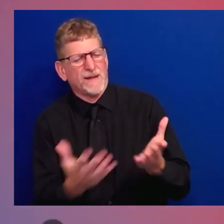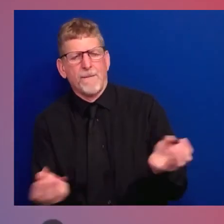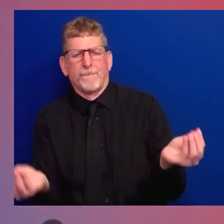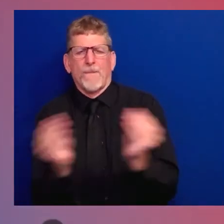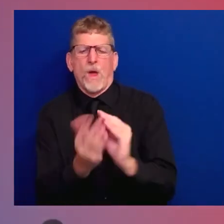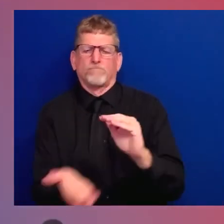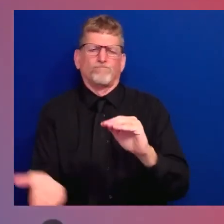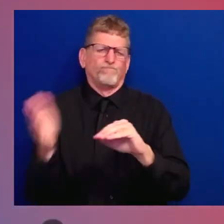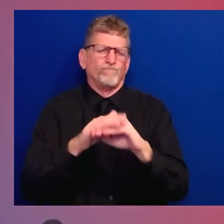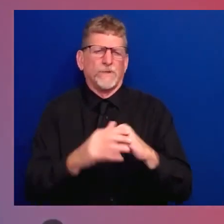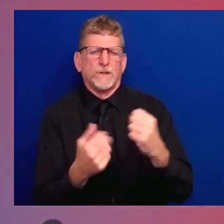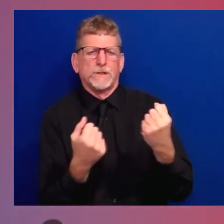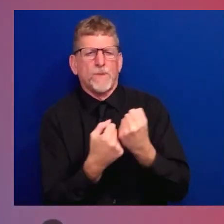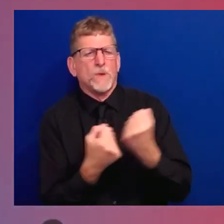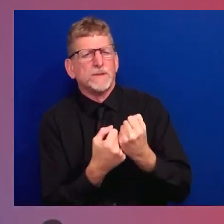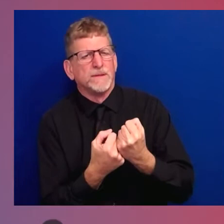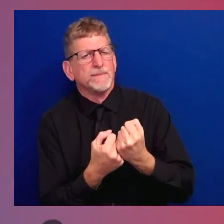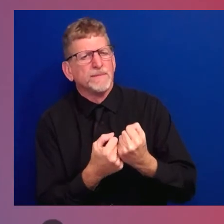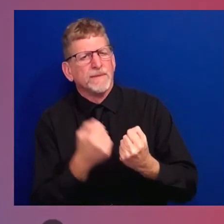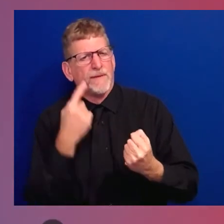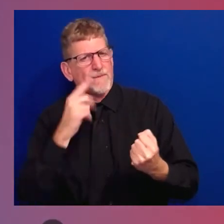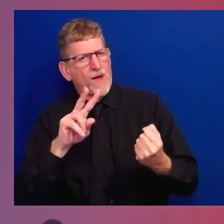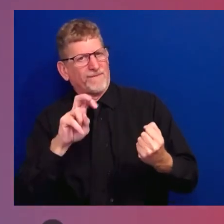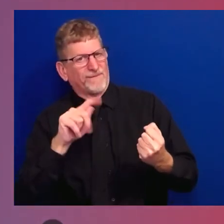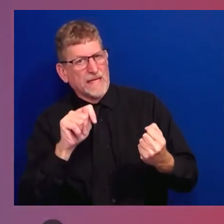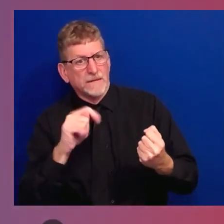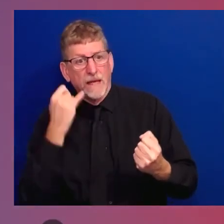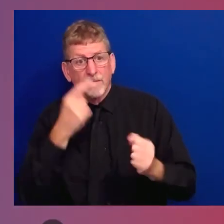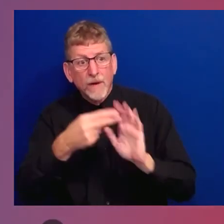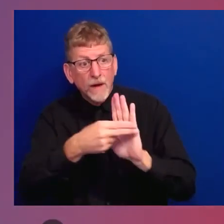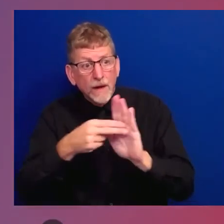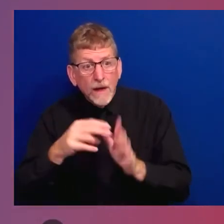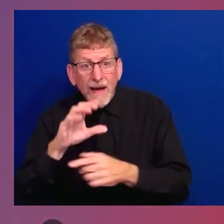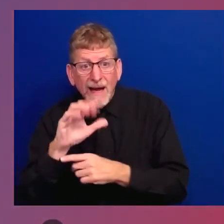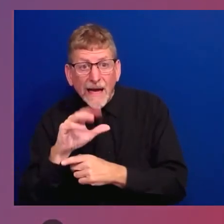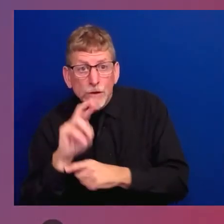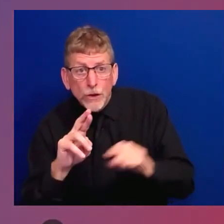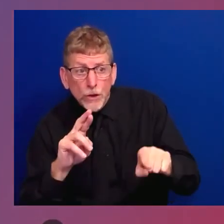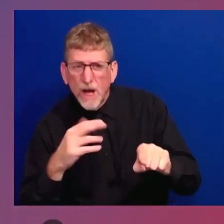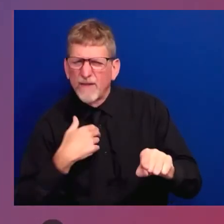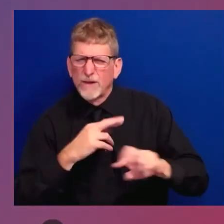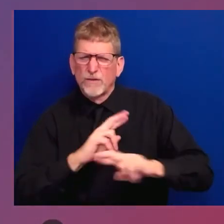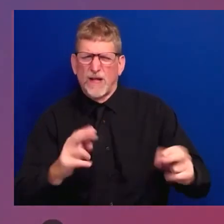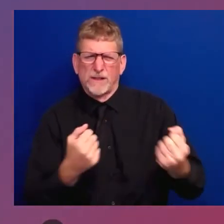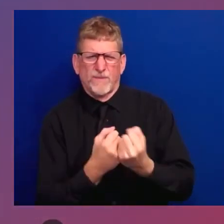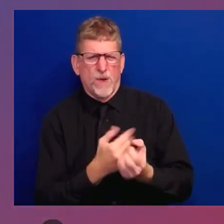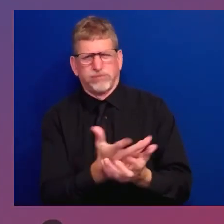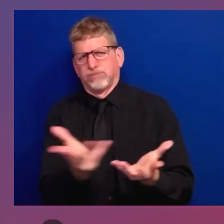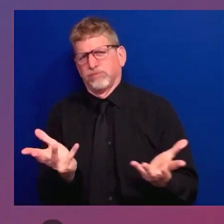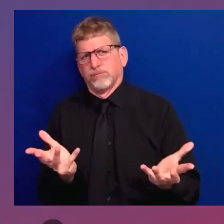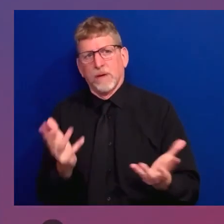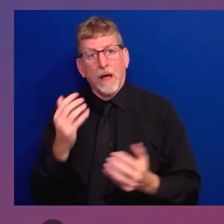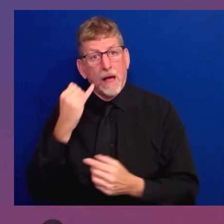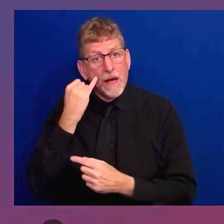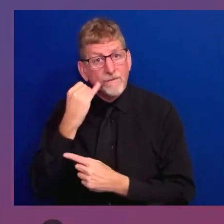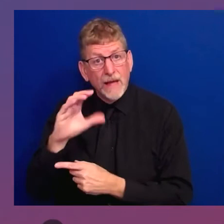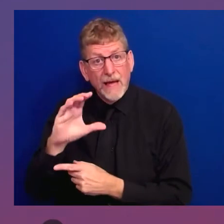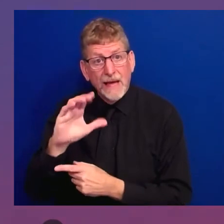And every one of you know, the earlier cancer is diagnosed, the greater the prospect of dealing with it, the greater the